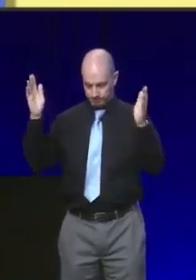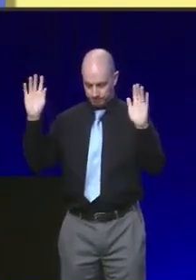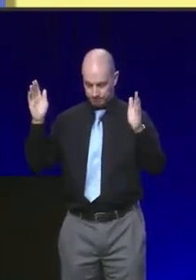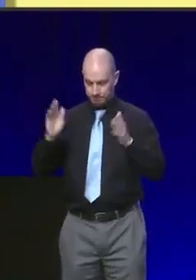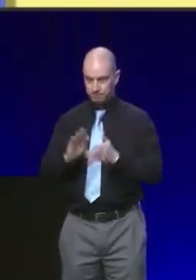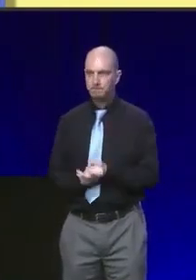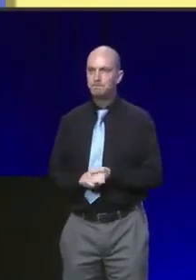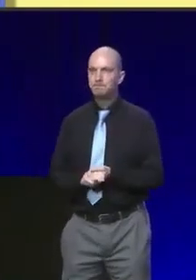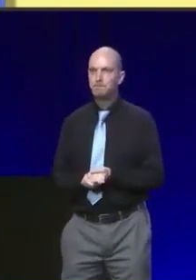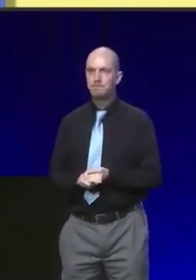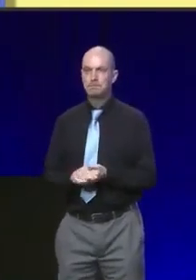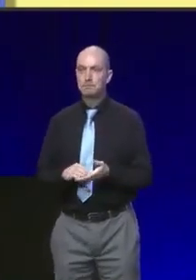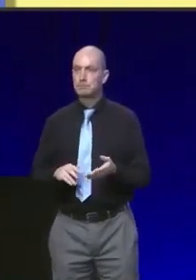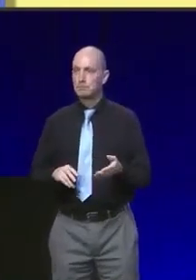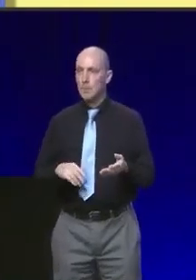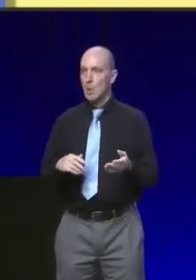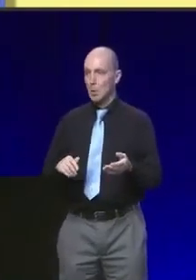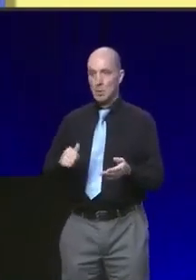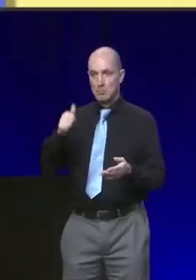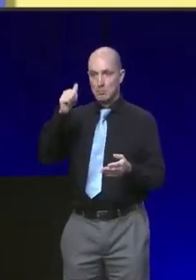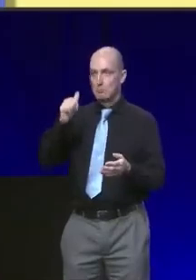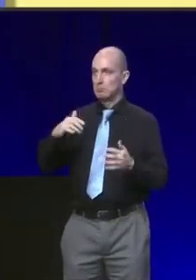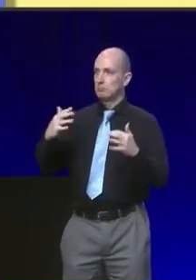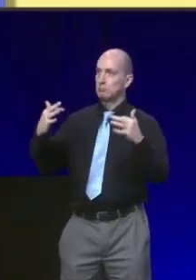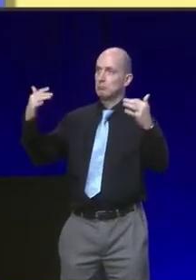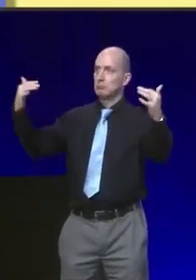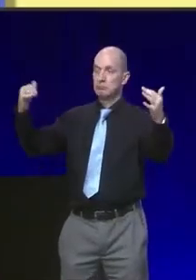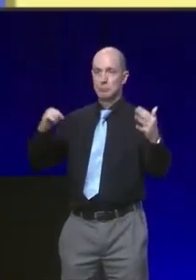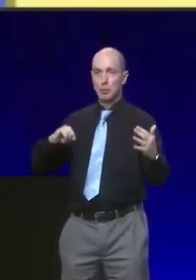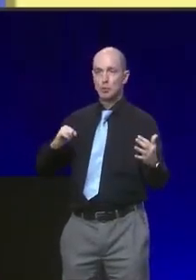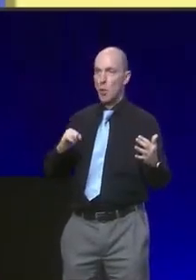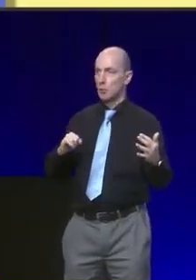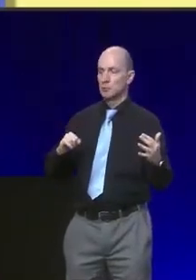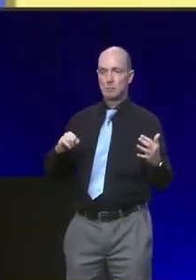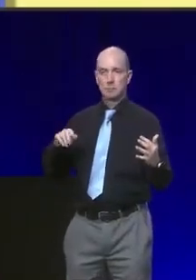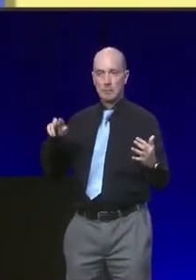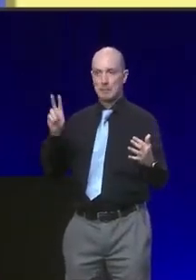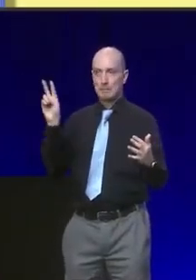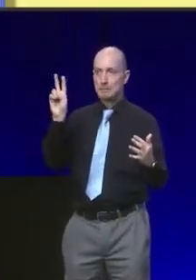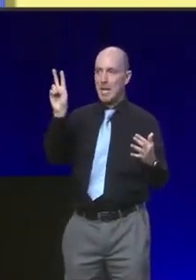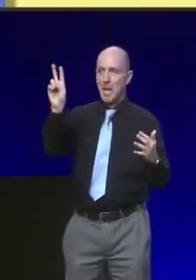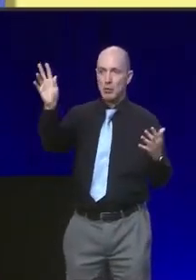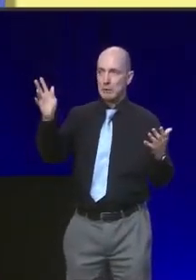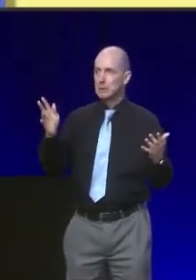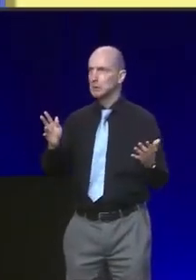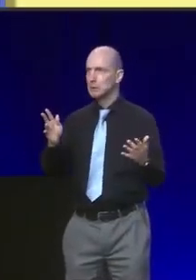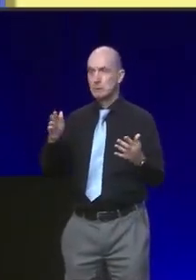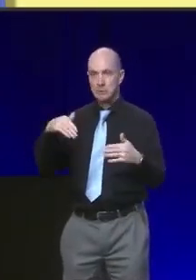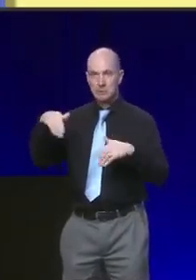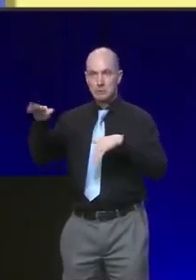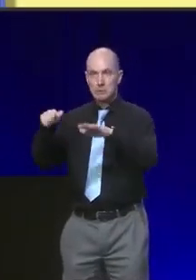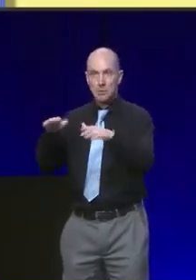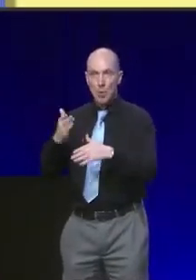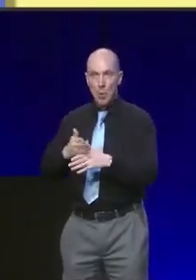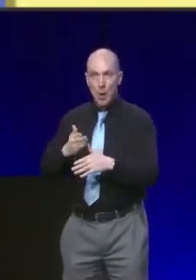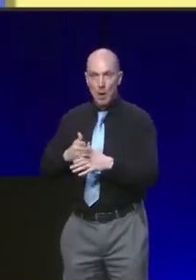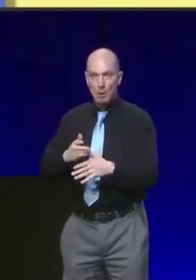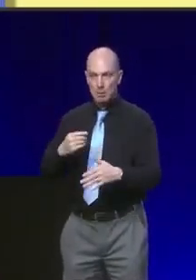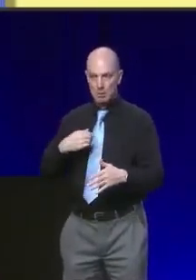Tens of thousands of parents are going out to work, helped by the expansion of childcare that we have delivered.